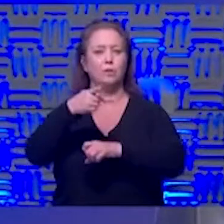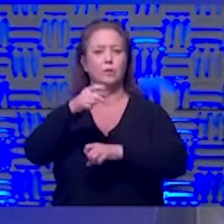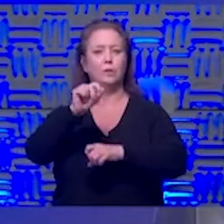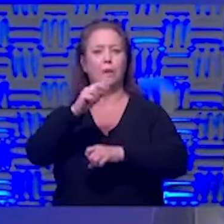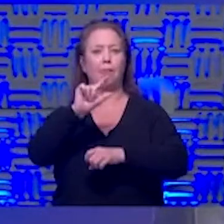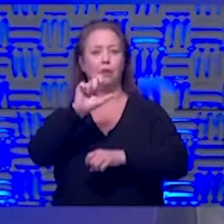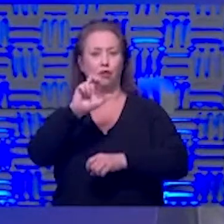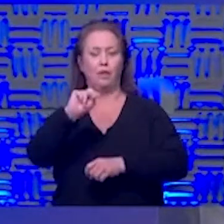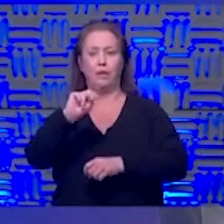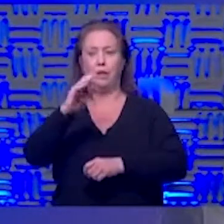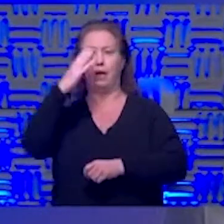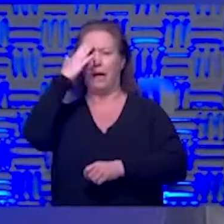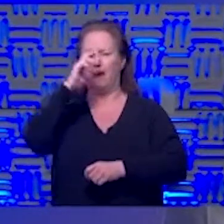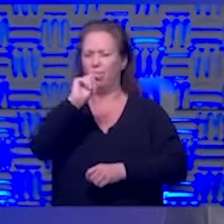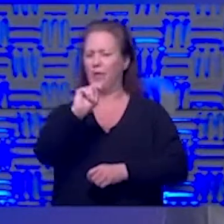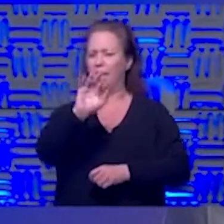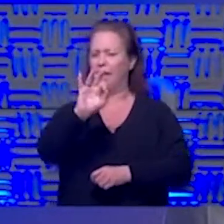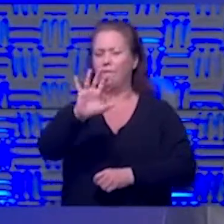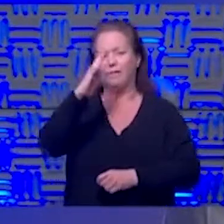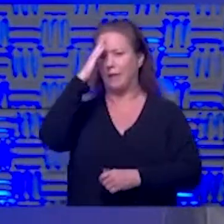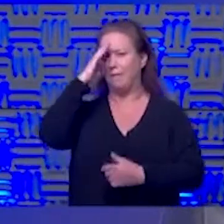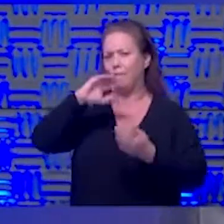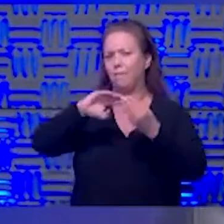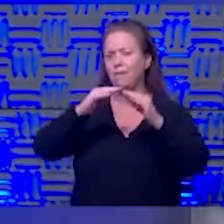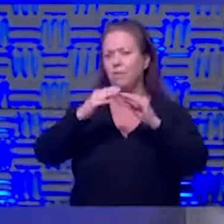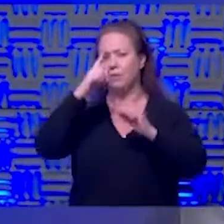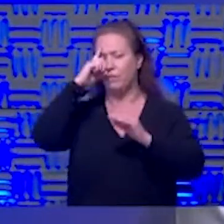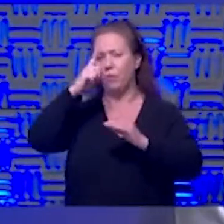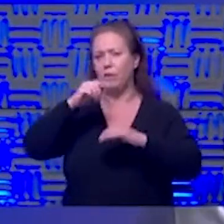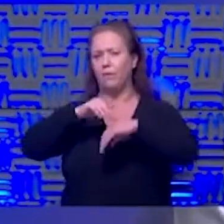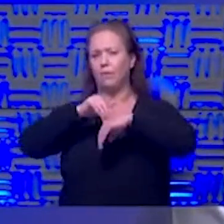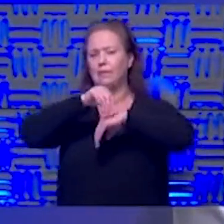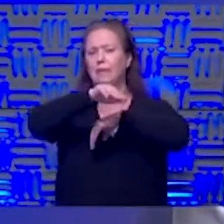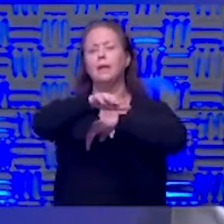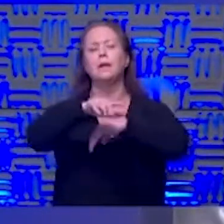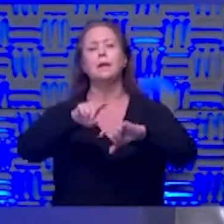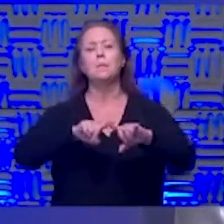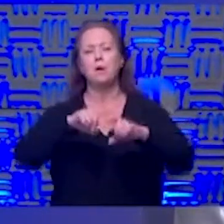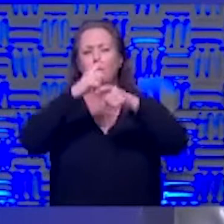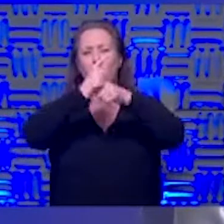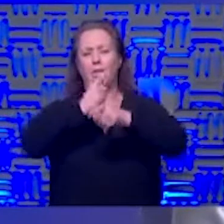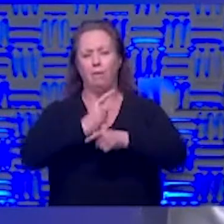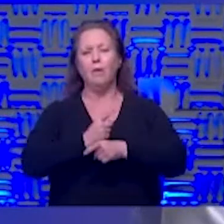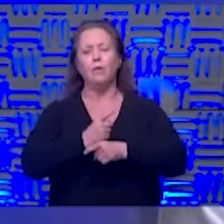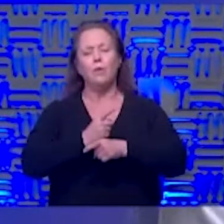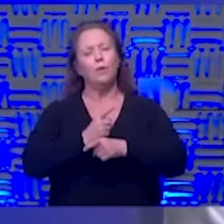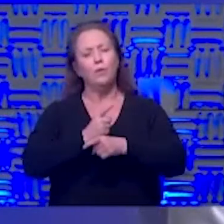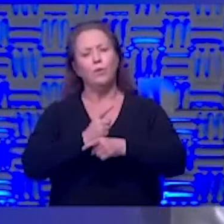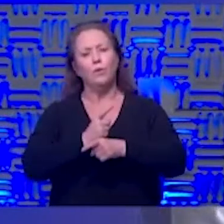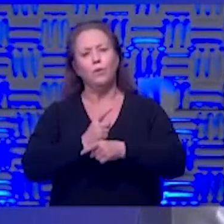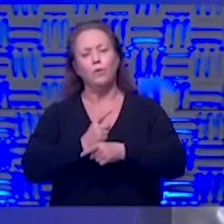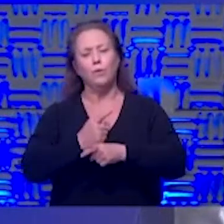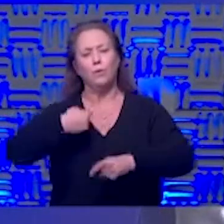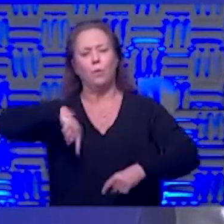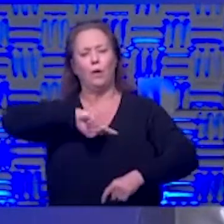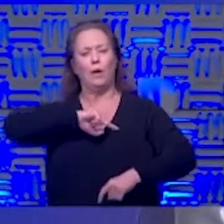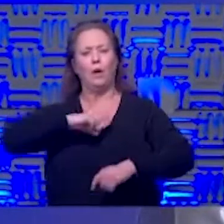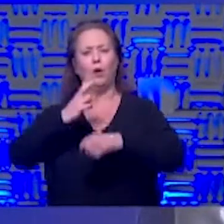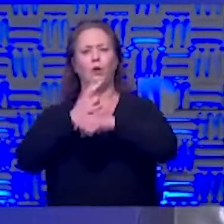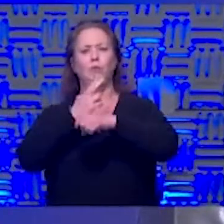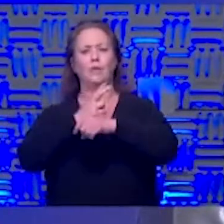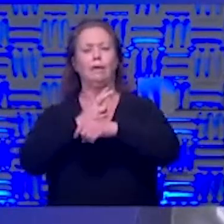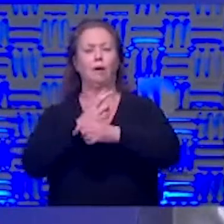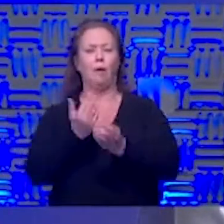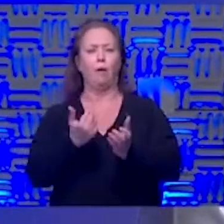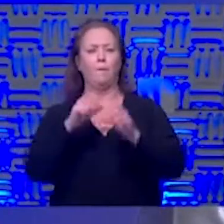have the exact numbers of the n95s that we have shipped to them but we do that on a regular basis because we are reusing our